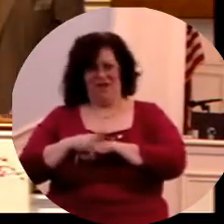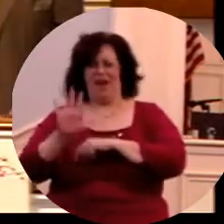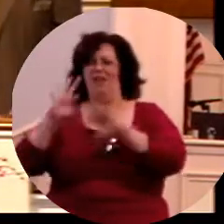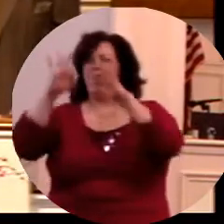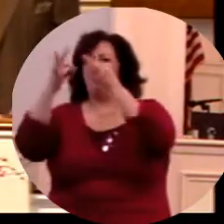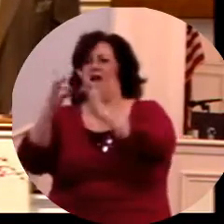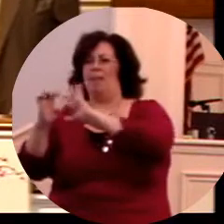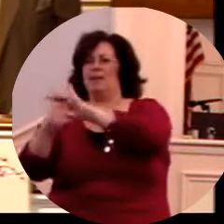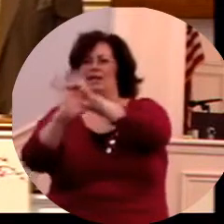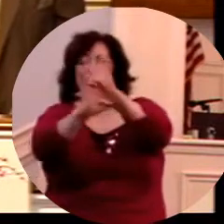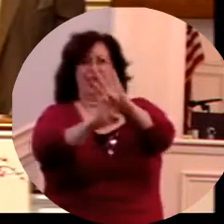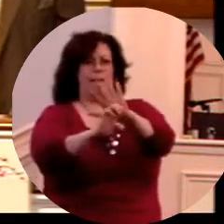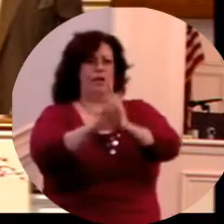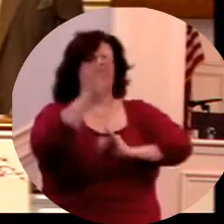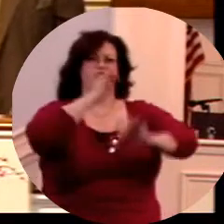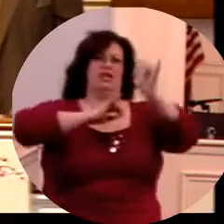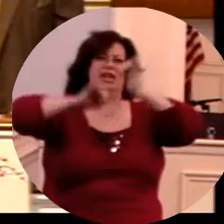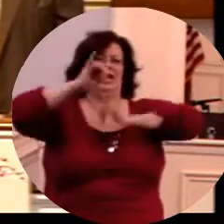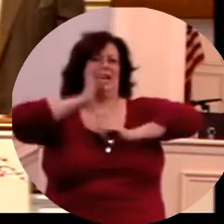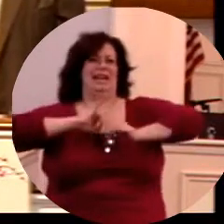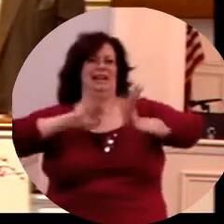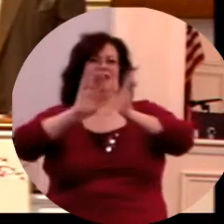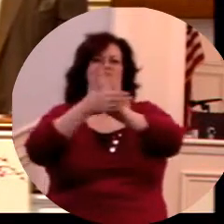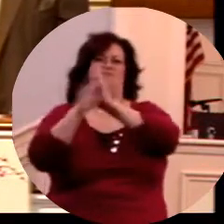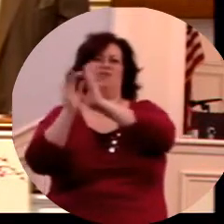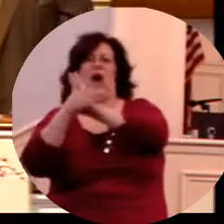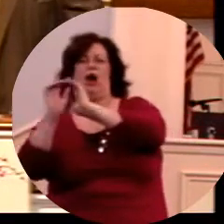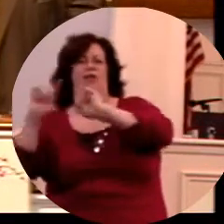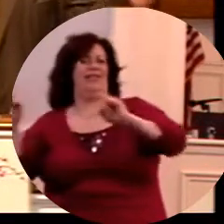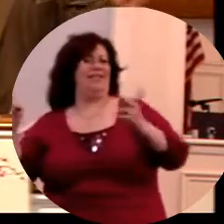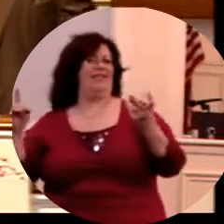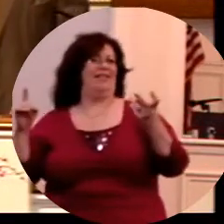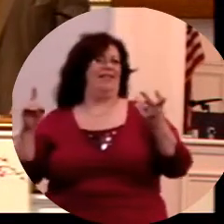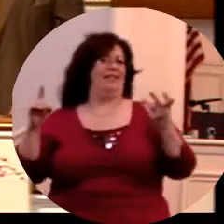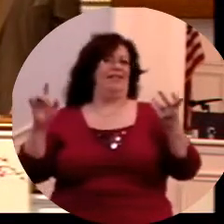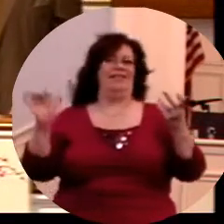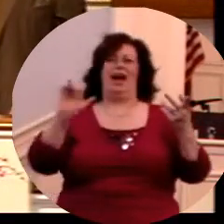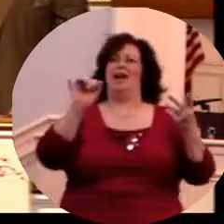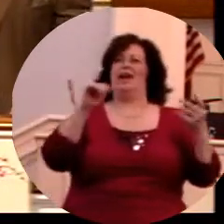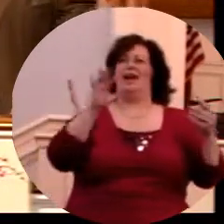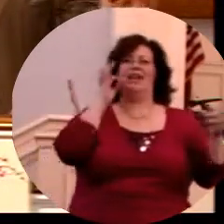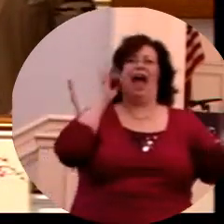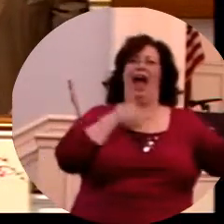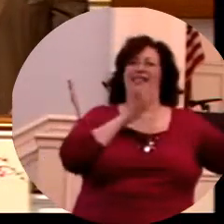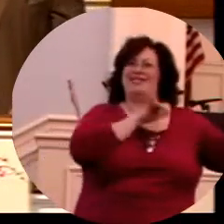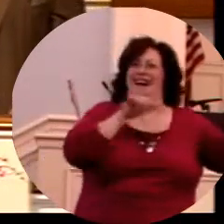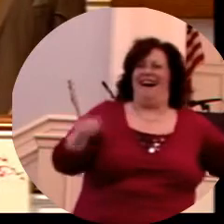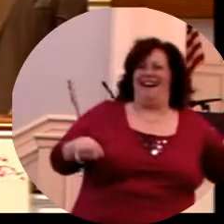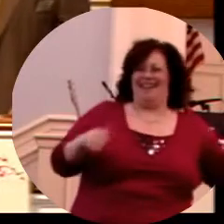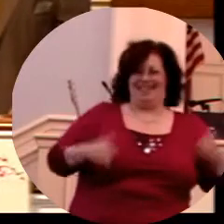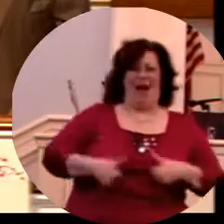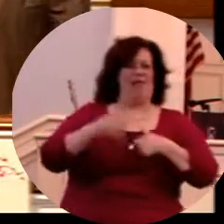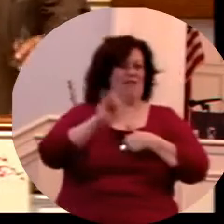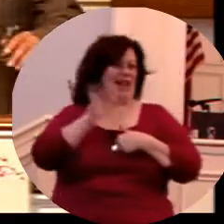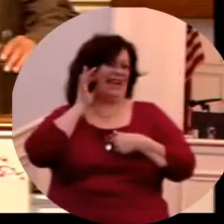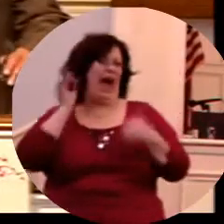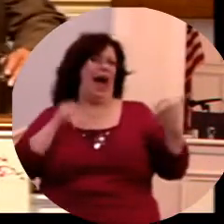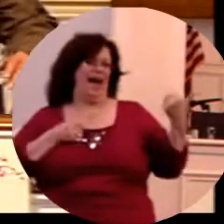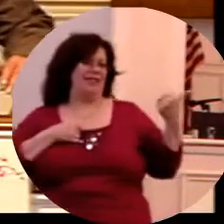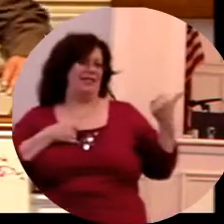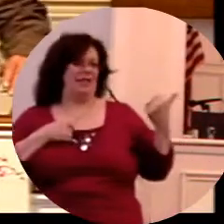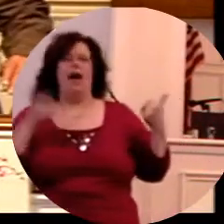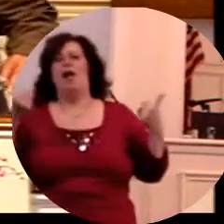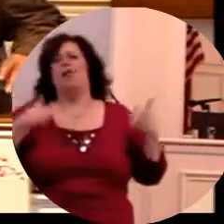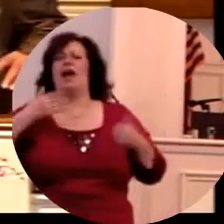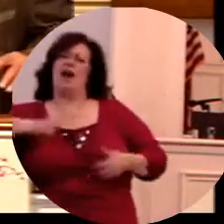live and how their homes should operate in a bunch of liquor and parties and immorality like alley cats out here and just a bunch of filth and they're,